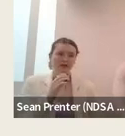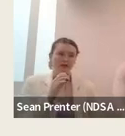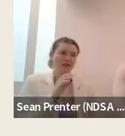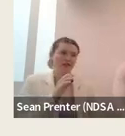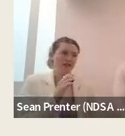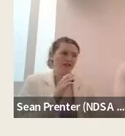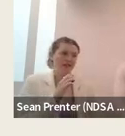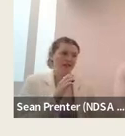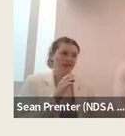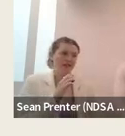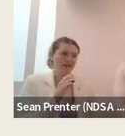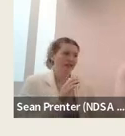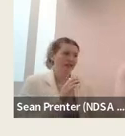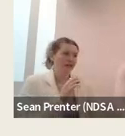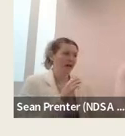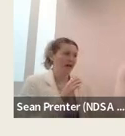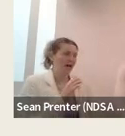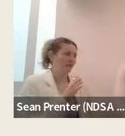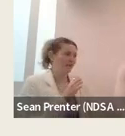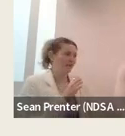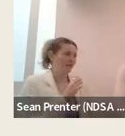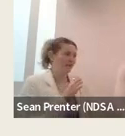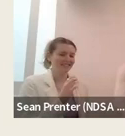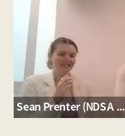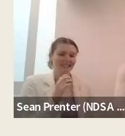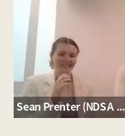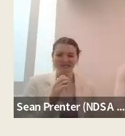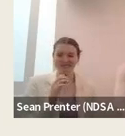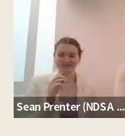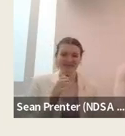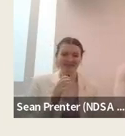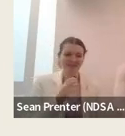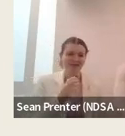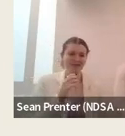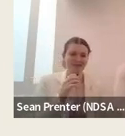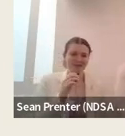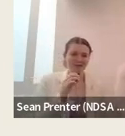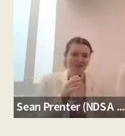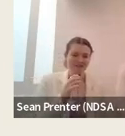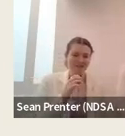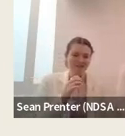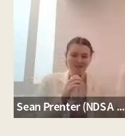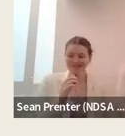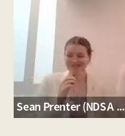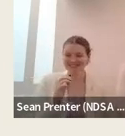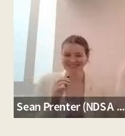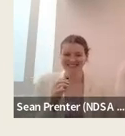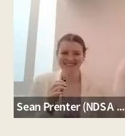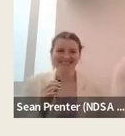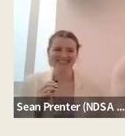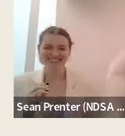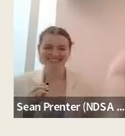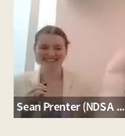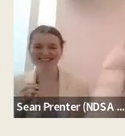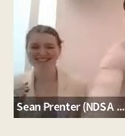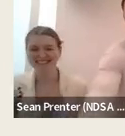our general election is tomorrow um yeah if you're from new zealand goodbye